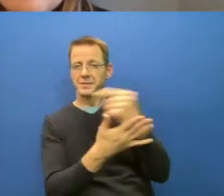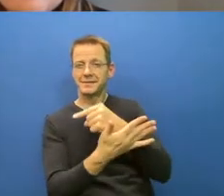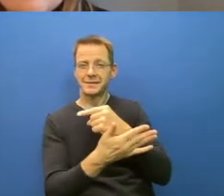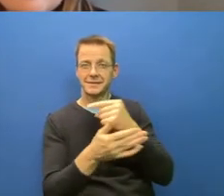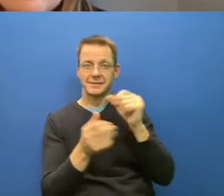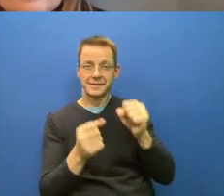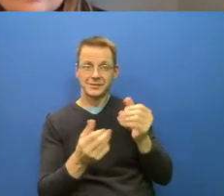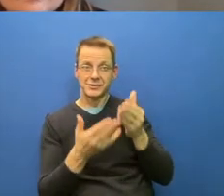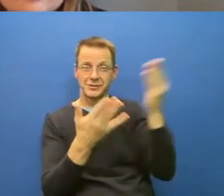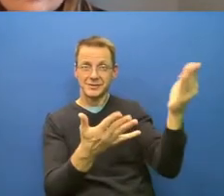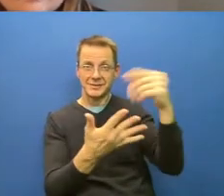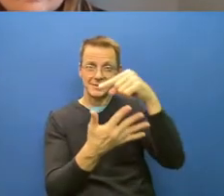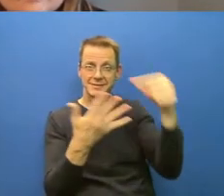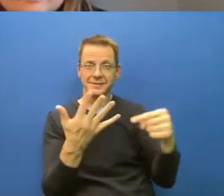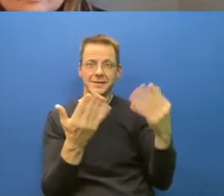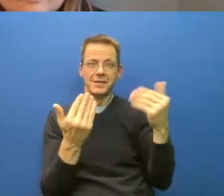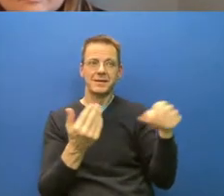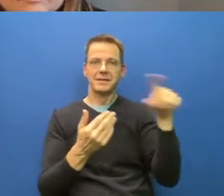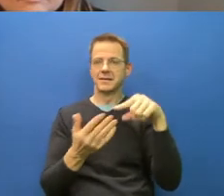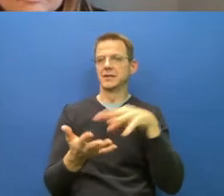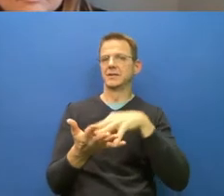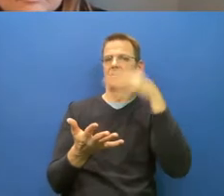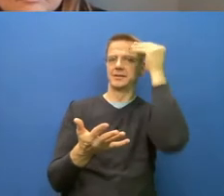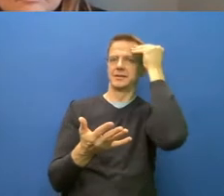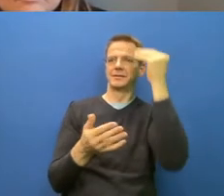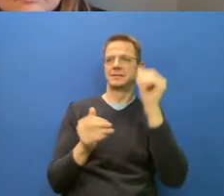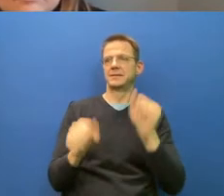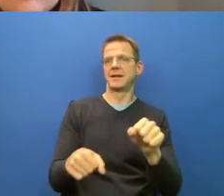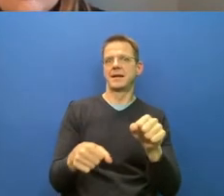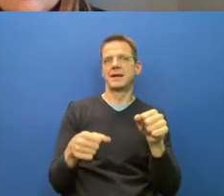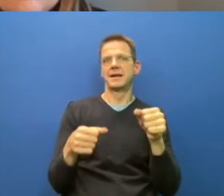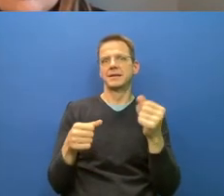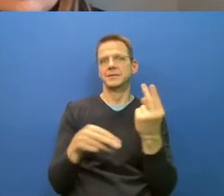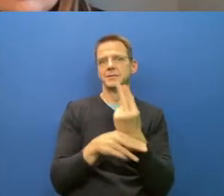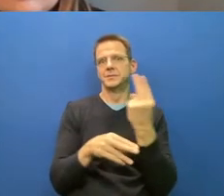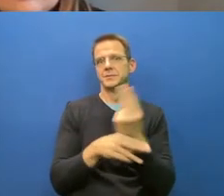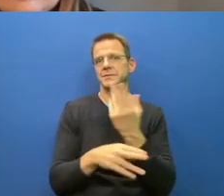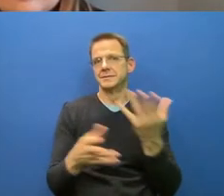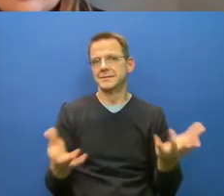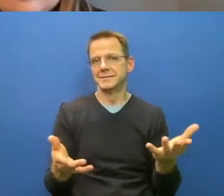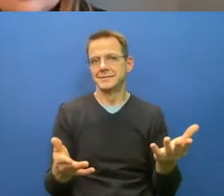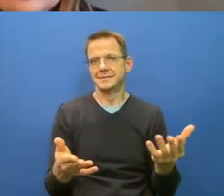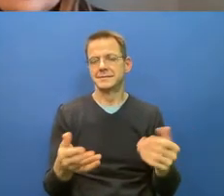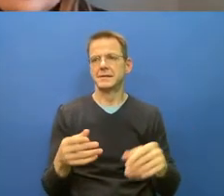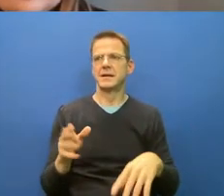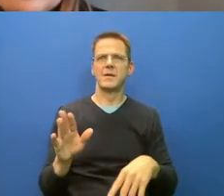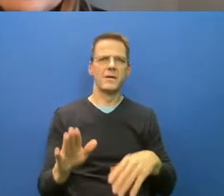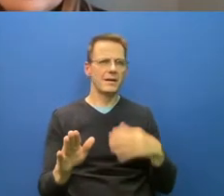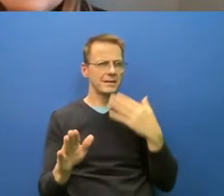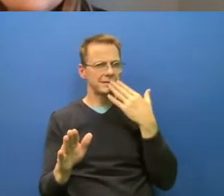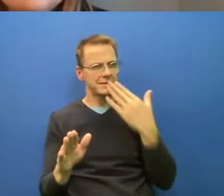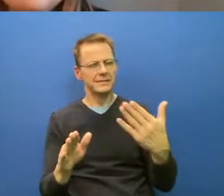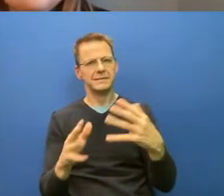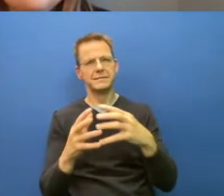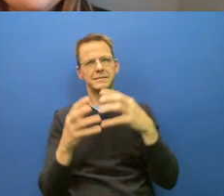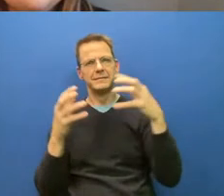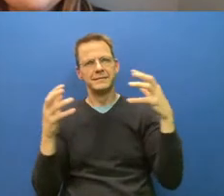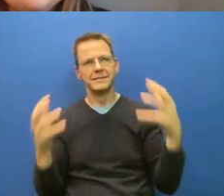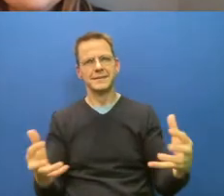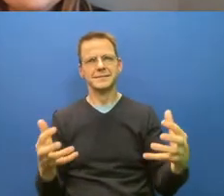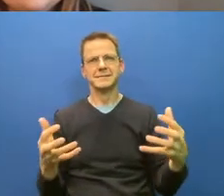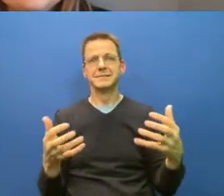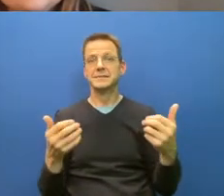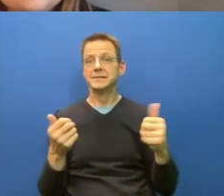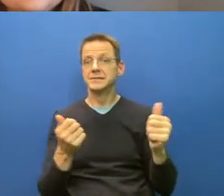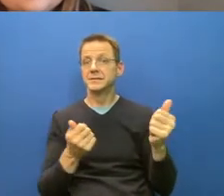Thank you so very much. We received a couple of questions that I think are well situated for the epidemiologists and